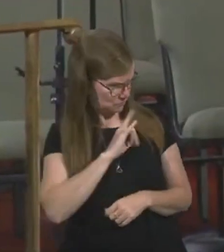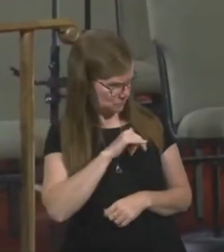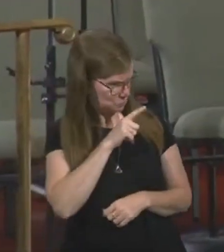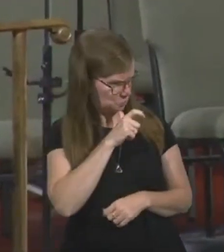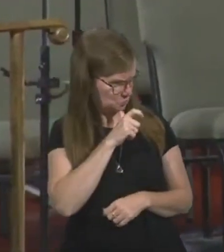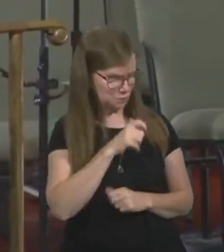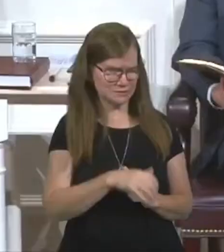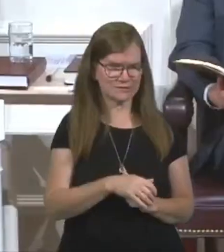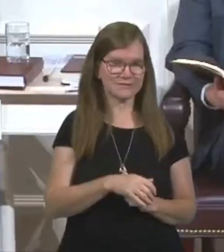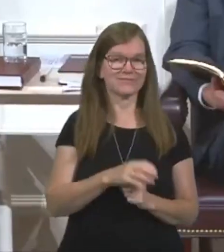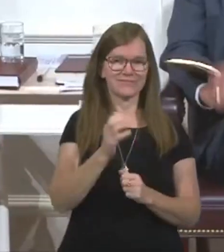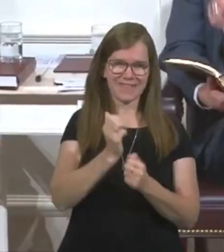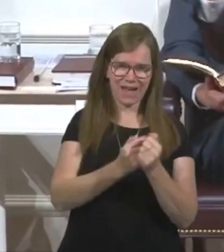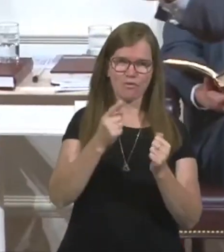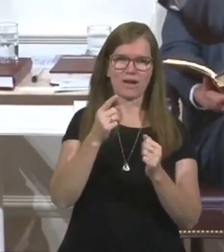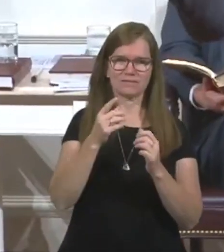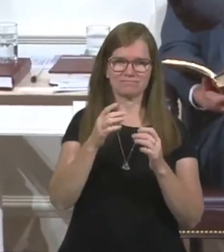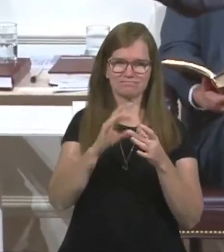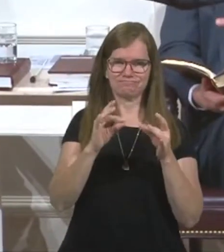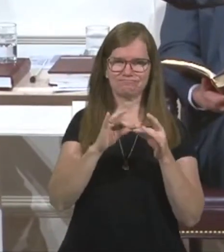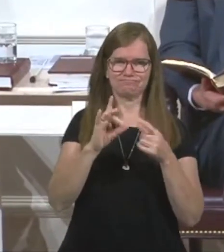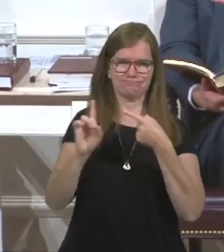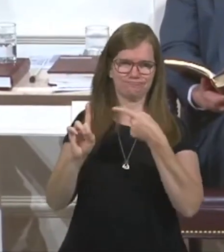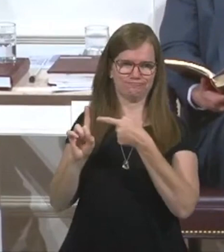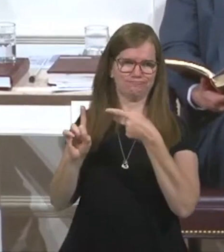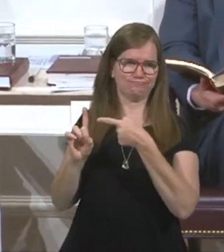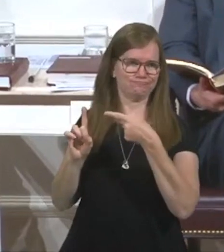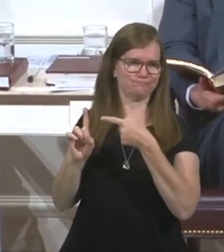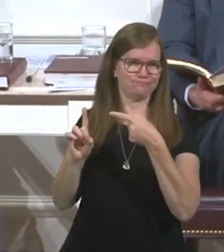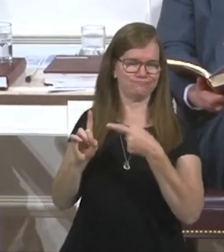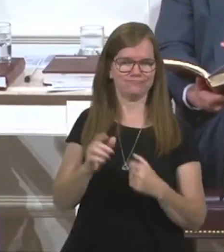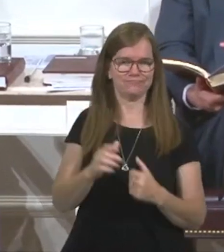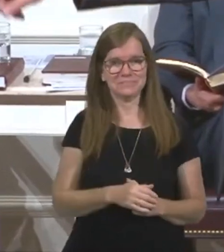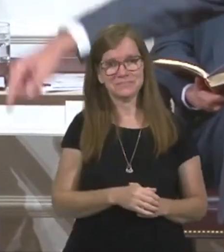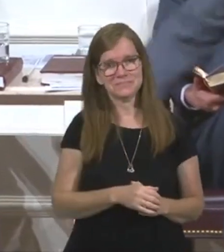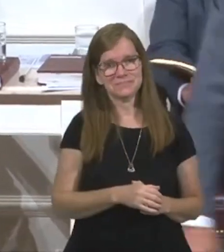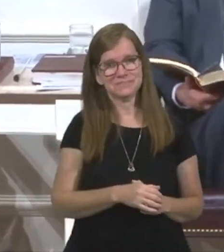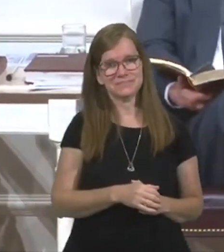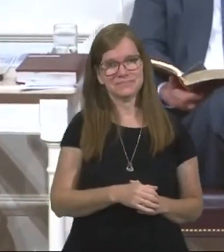Who? And everybody kept pointing back to the same unjust steward.